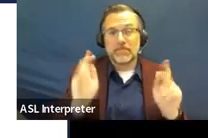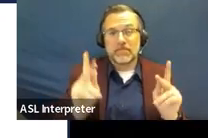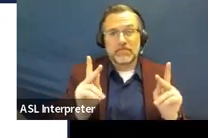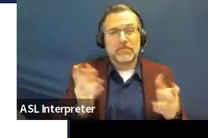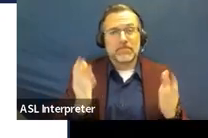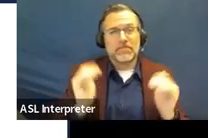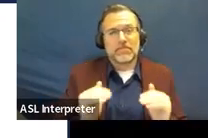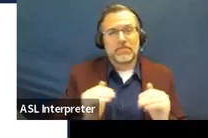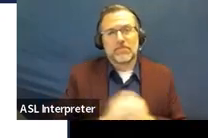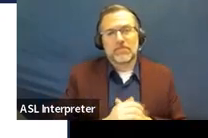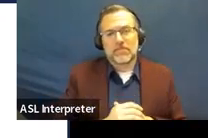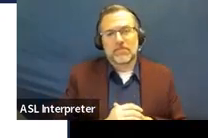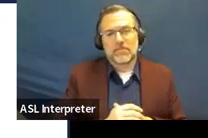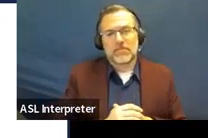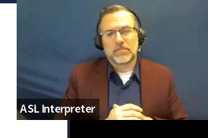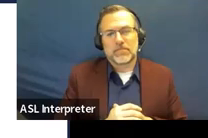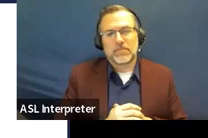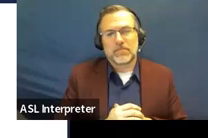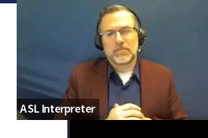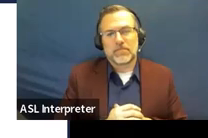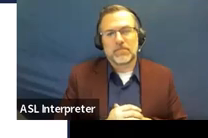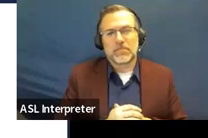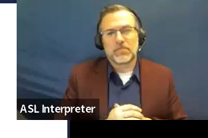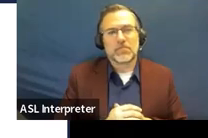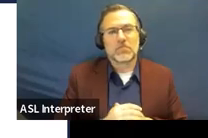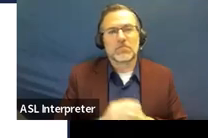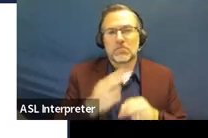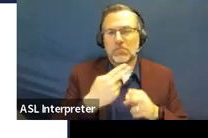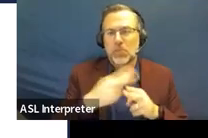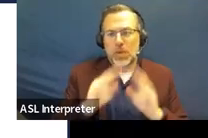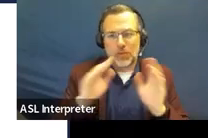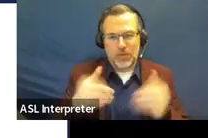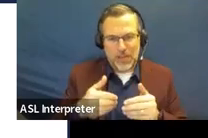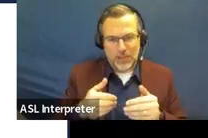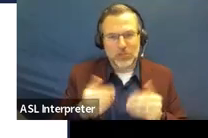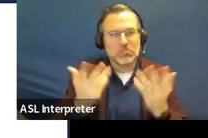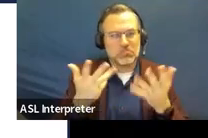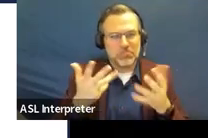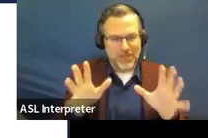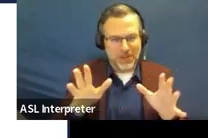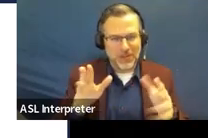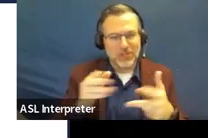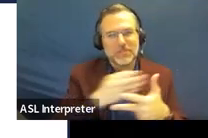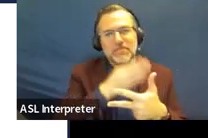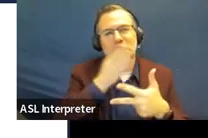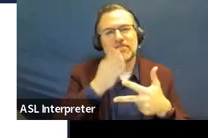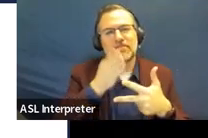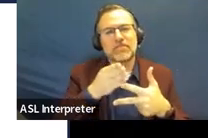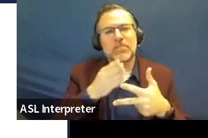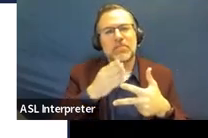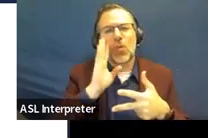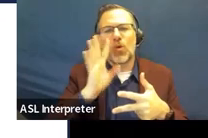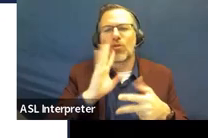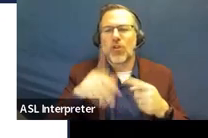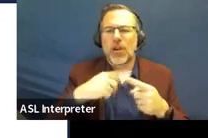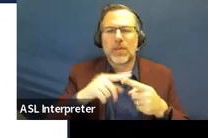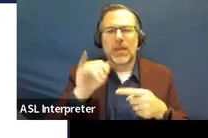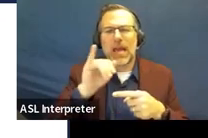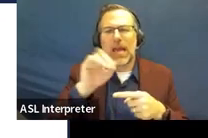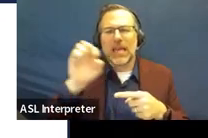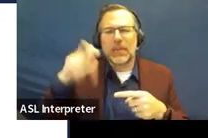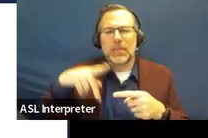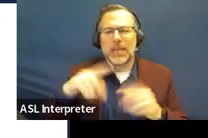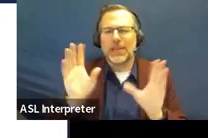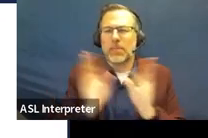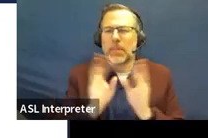So, our agenda, we just started with a quick introduction. And then we're going to talk about some IEP meeting essentials.